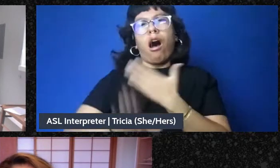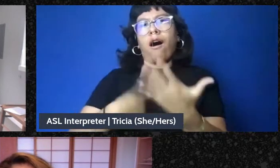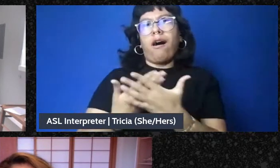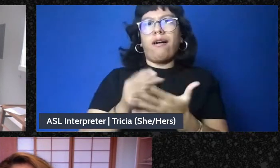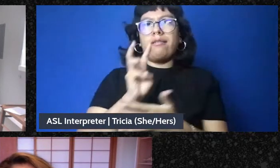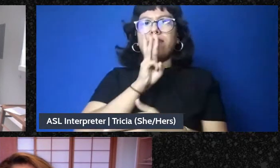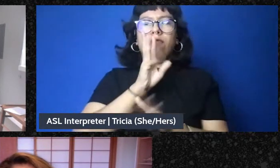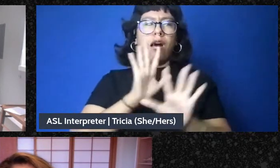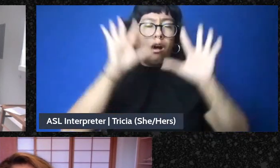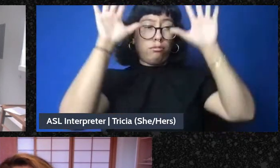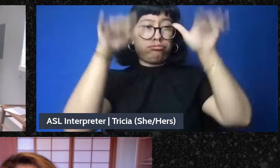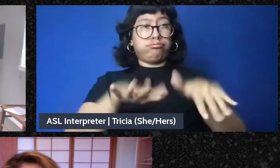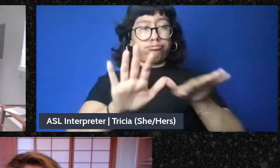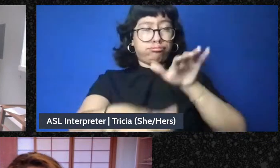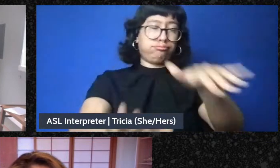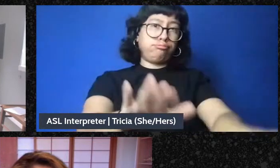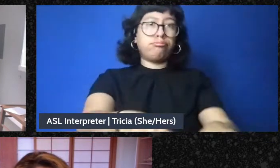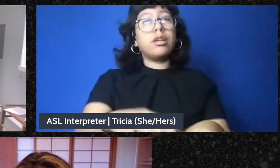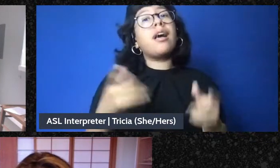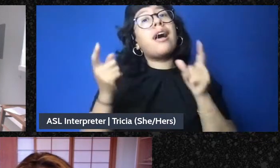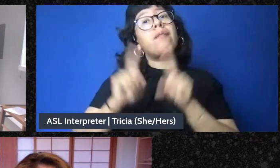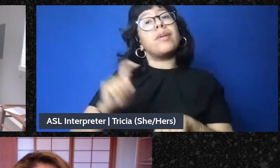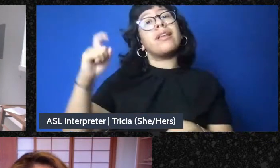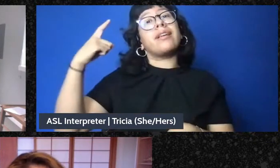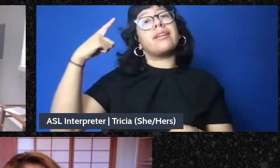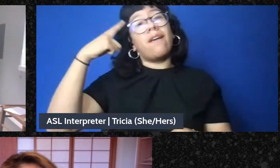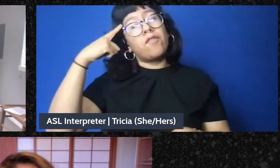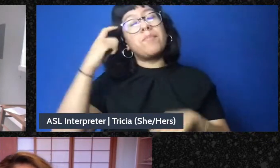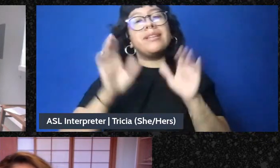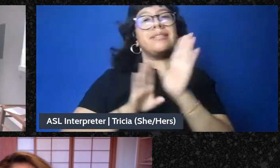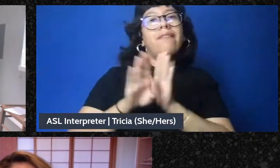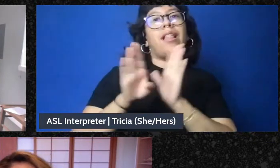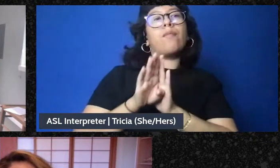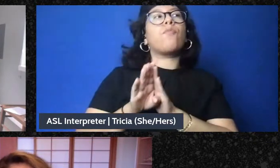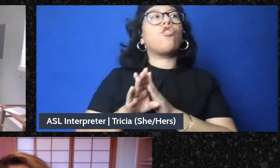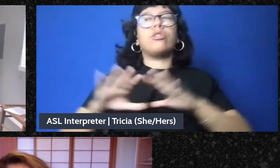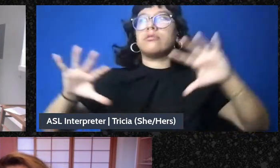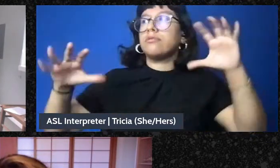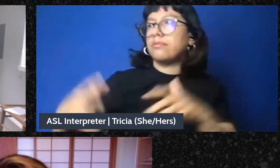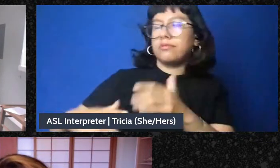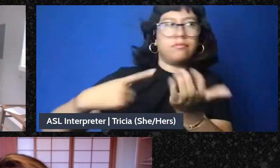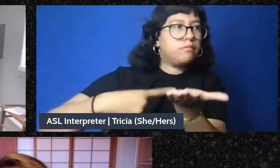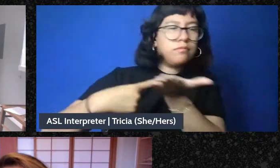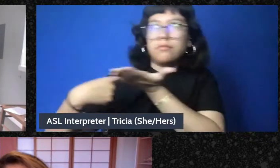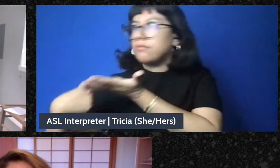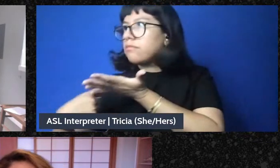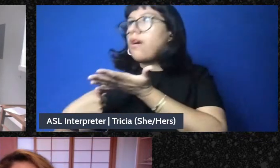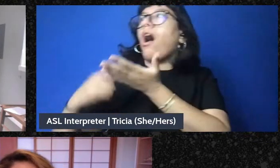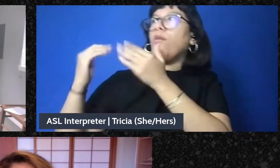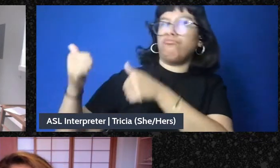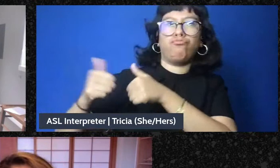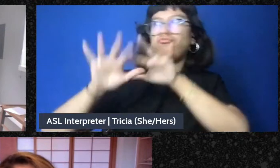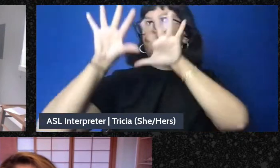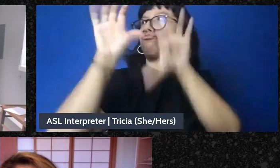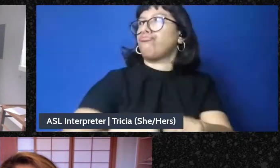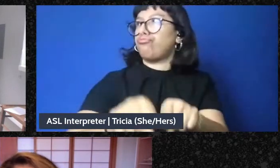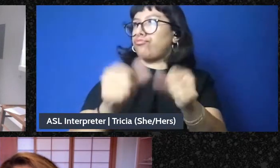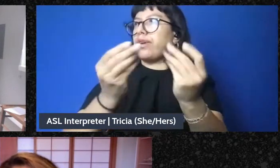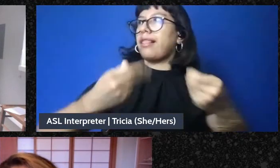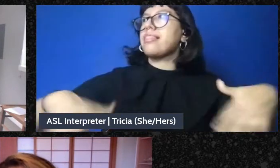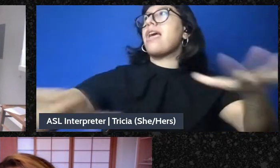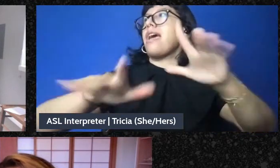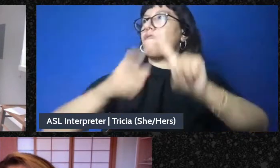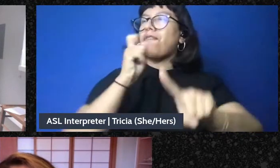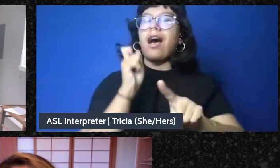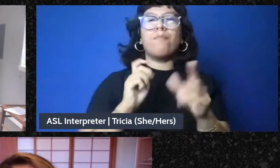of governments and developers conspiring together to seize land from small boat fishing people and